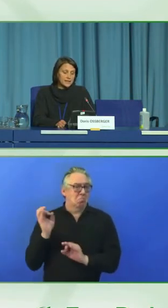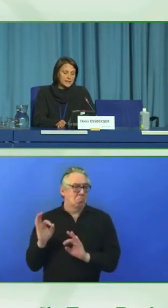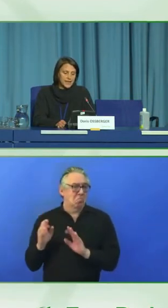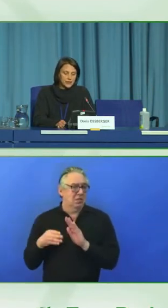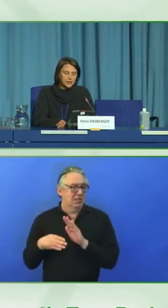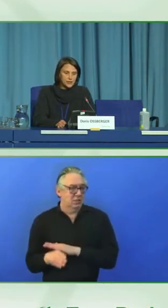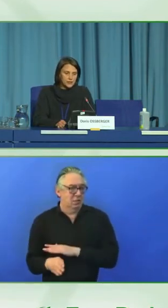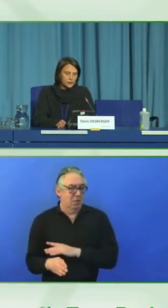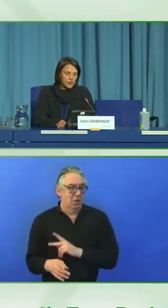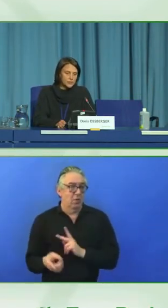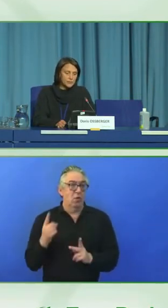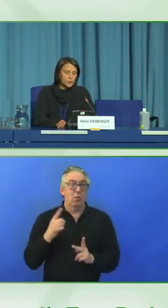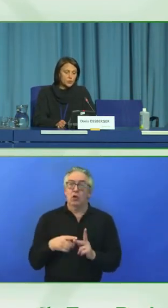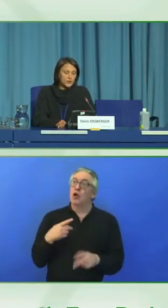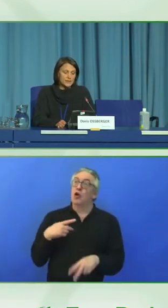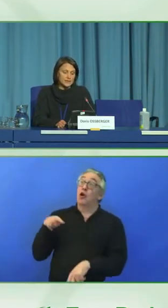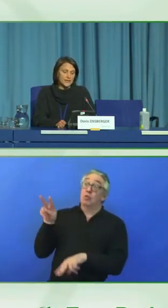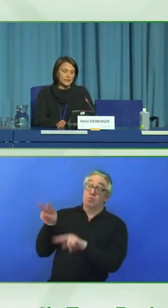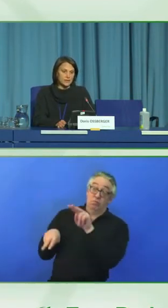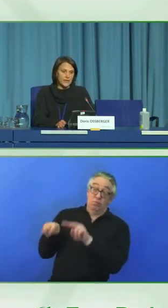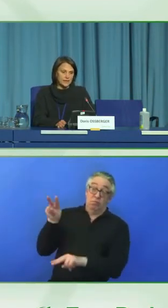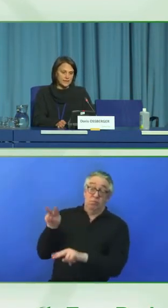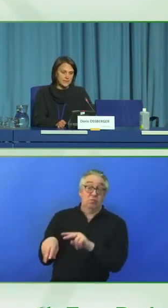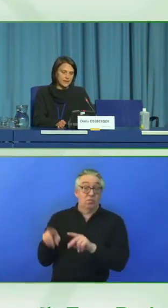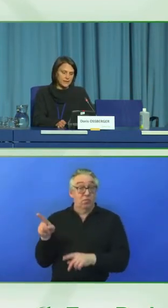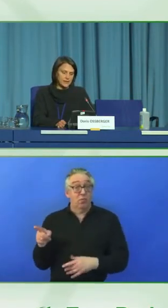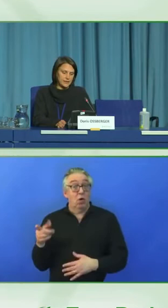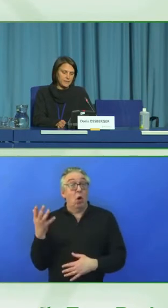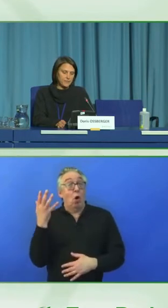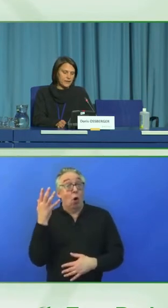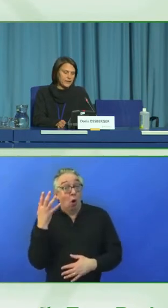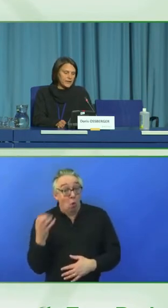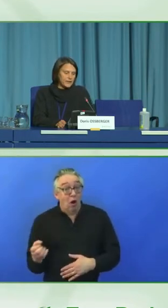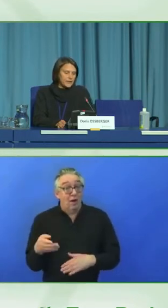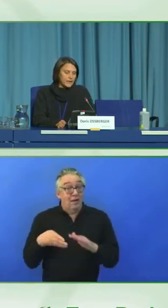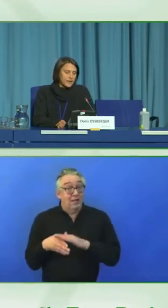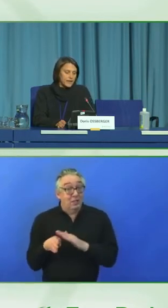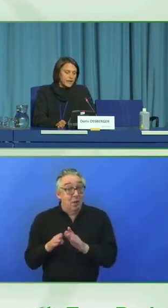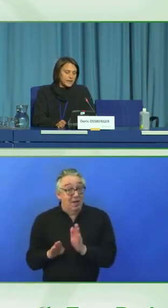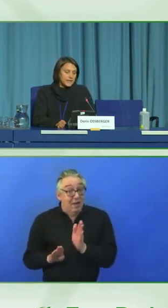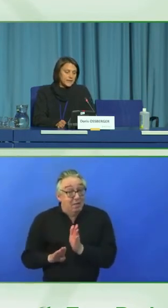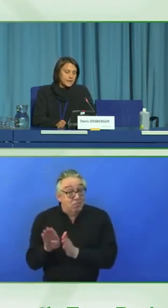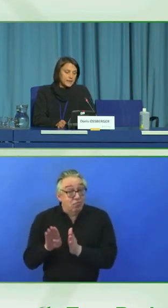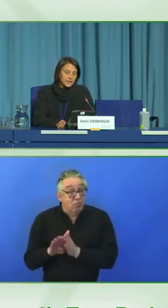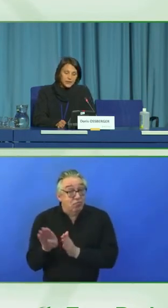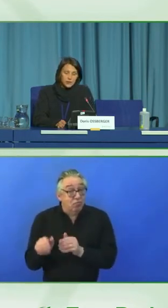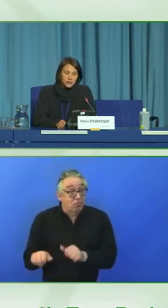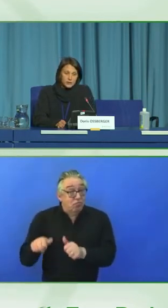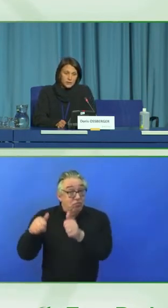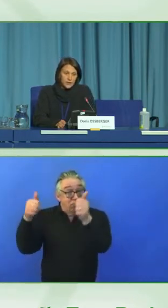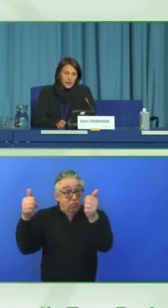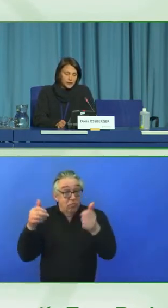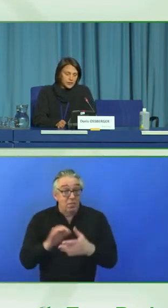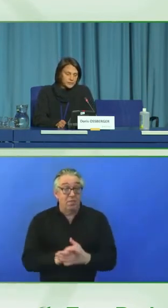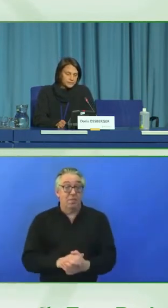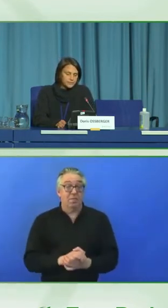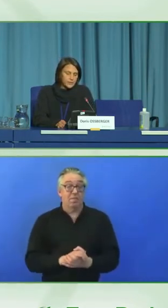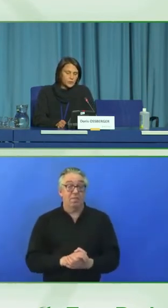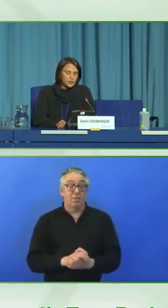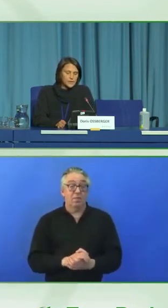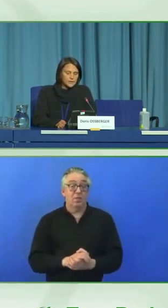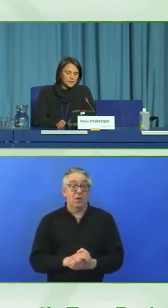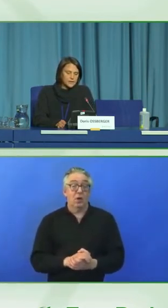and intention to keep improving the status of accessibility. It is an individual certification,